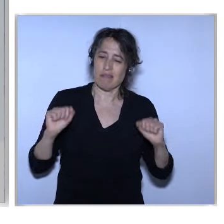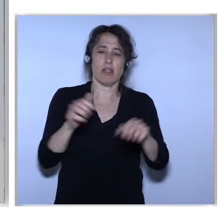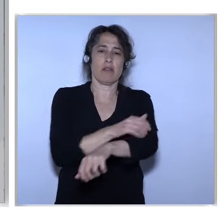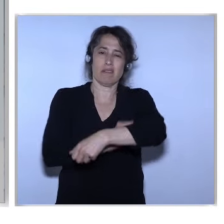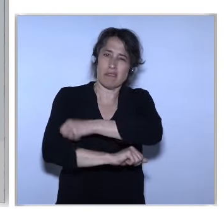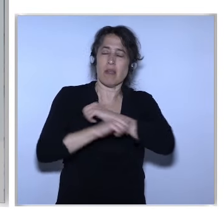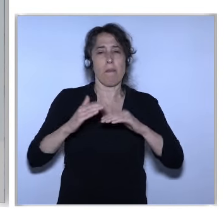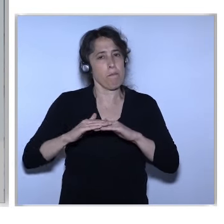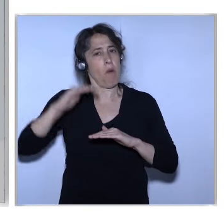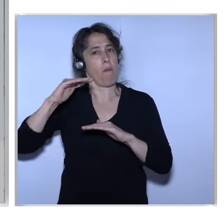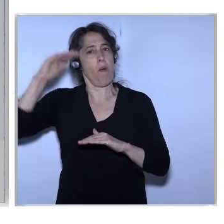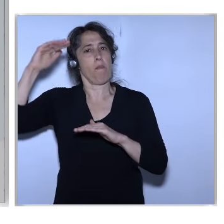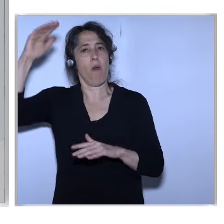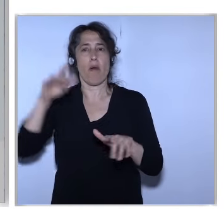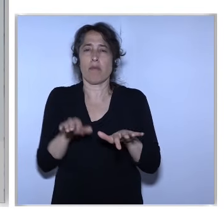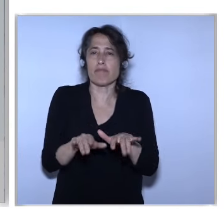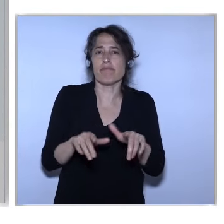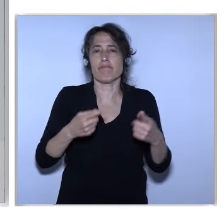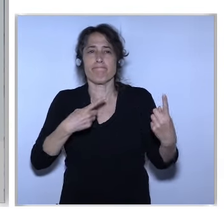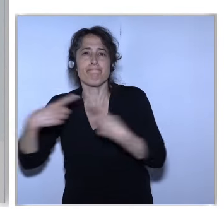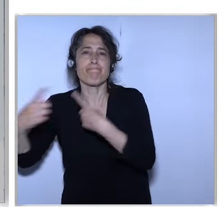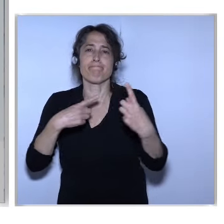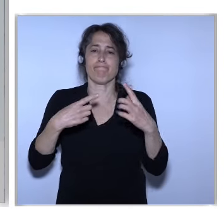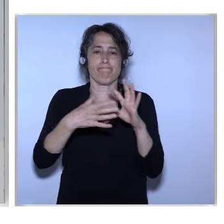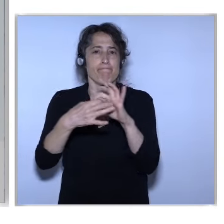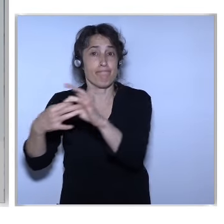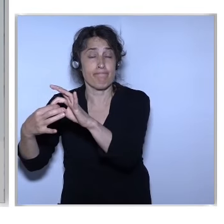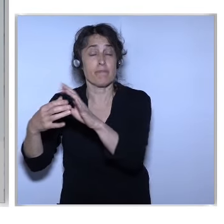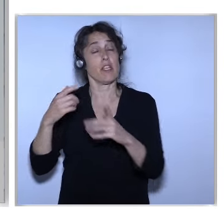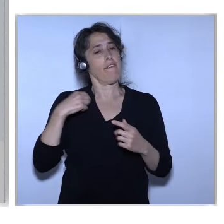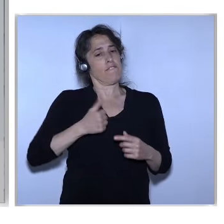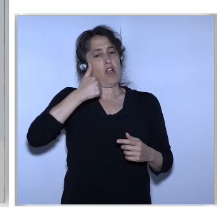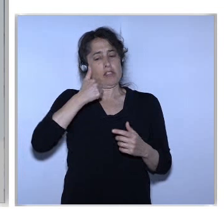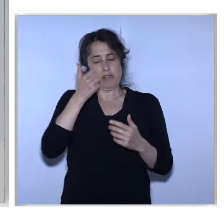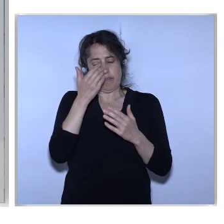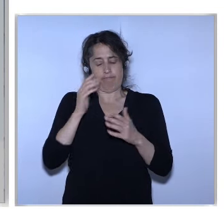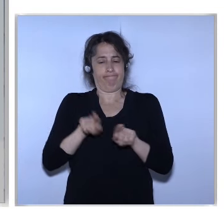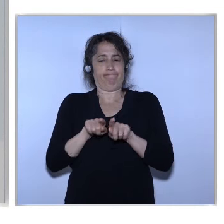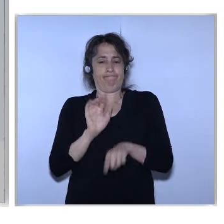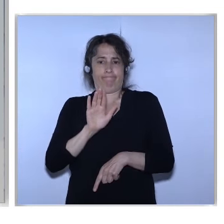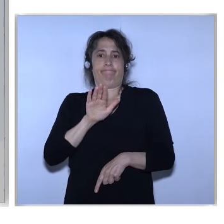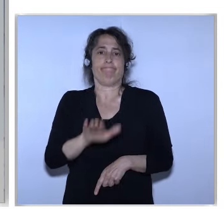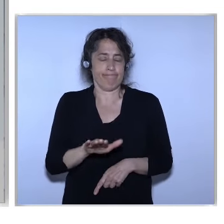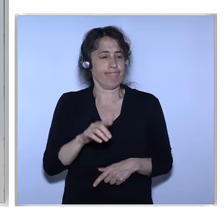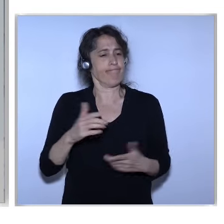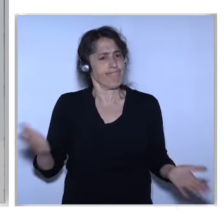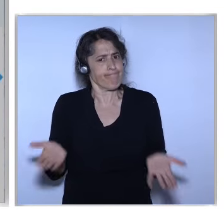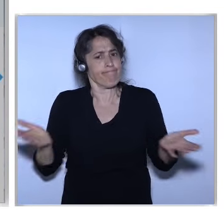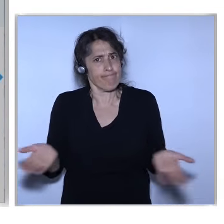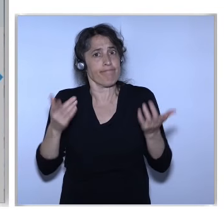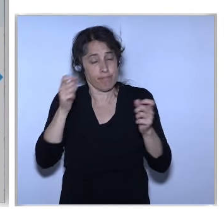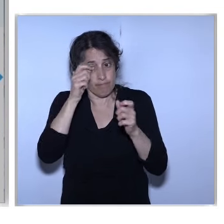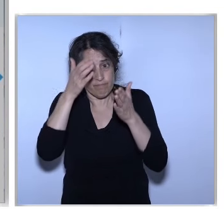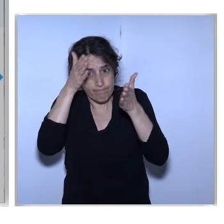Which we then need To move To concrete measures And that's what We took there We worked